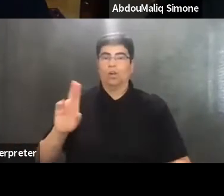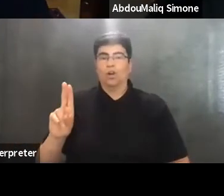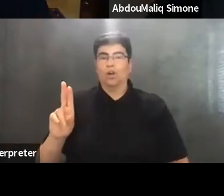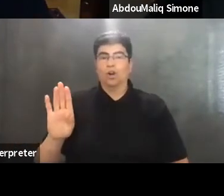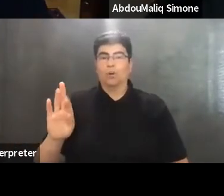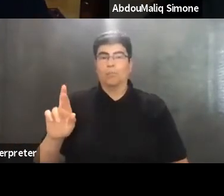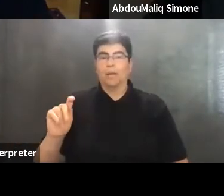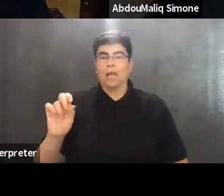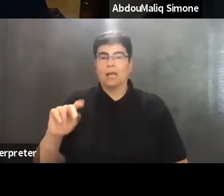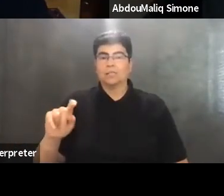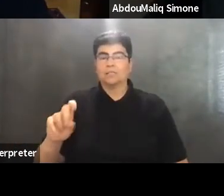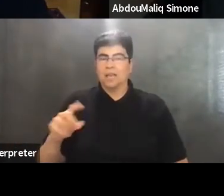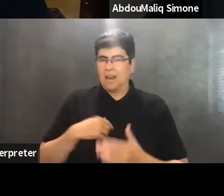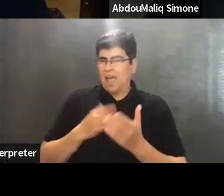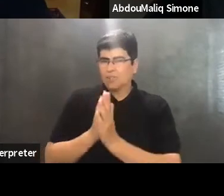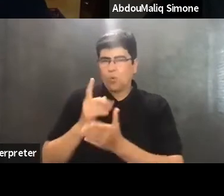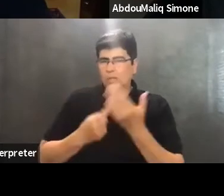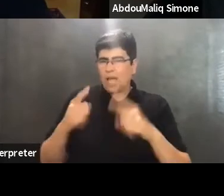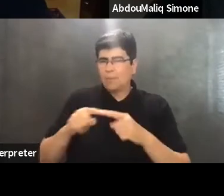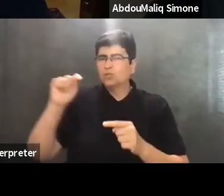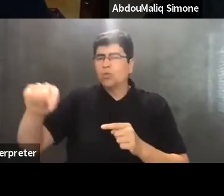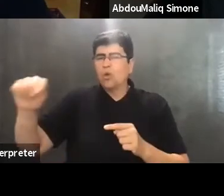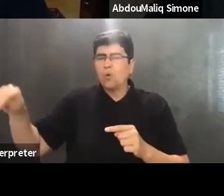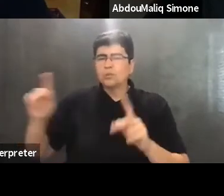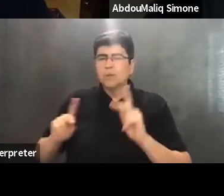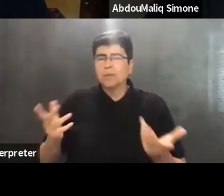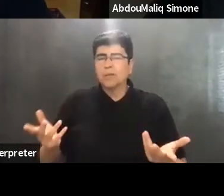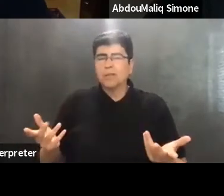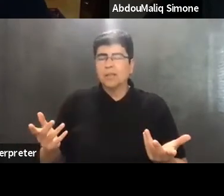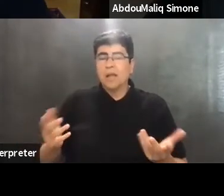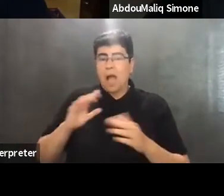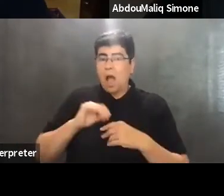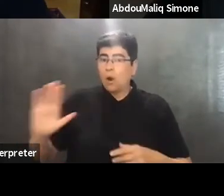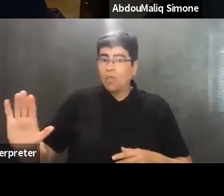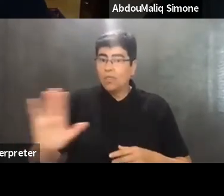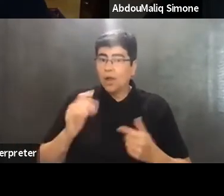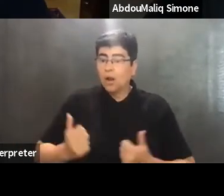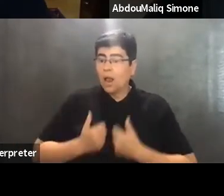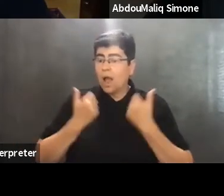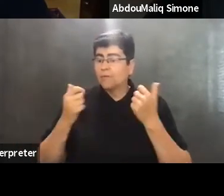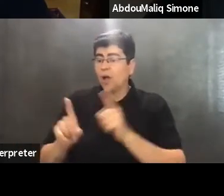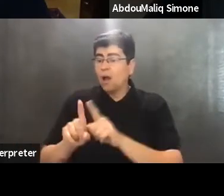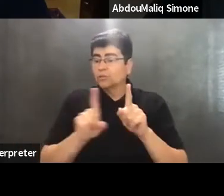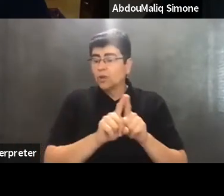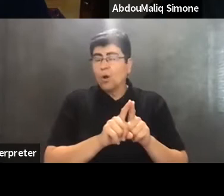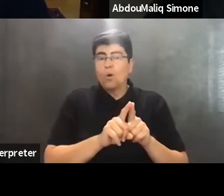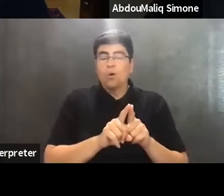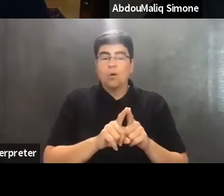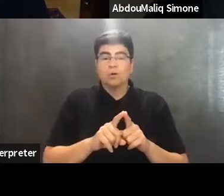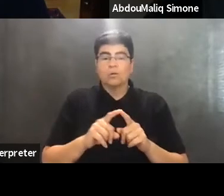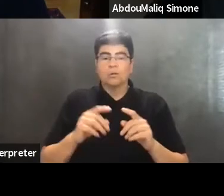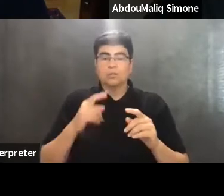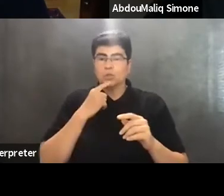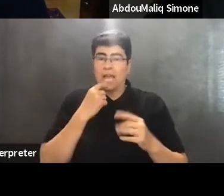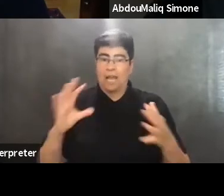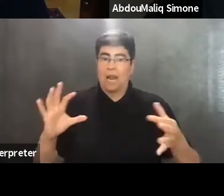ourselves, and is happening with them, and how are their lives also articulated, which is to say, connected,